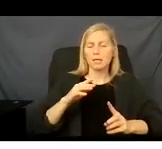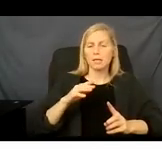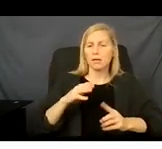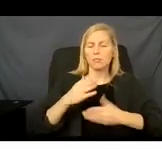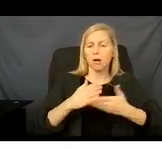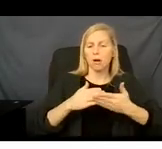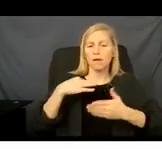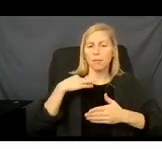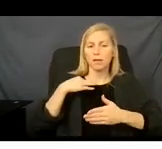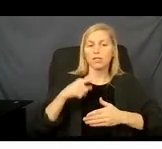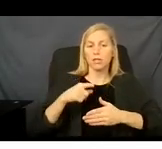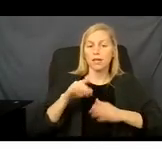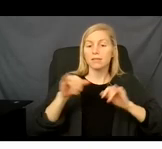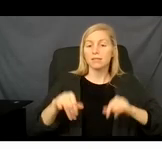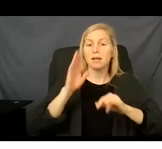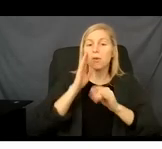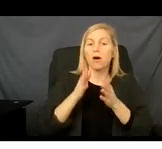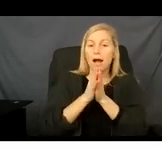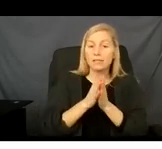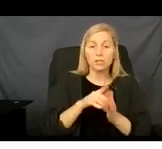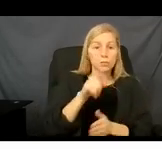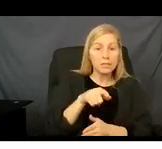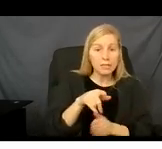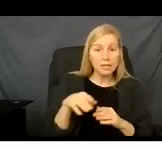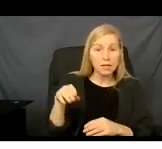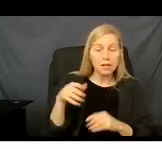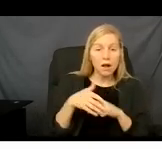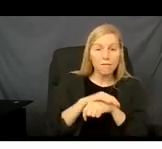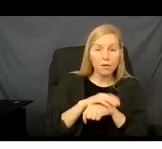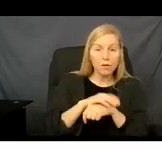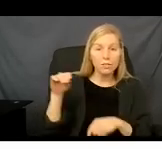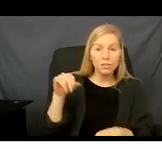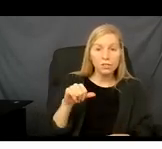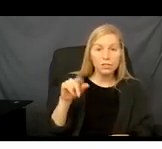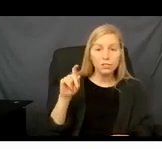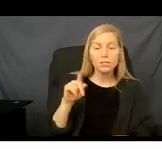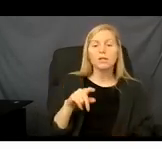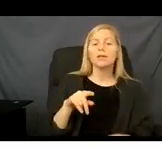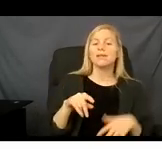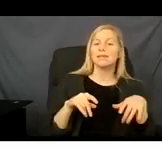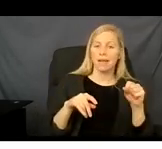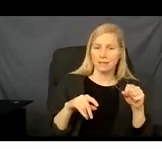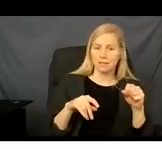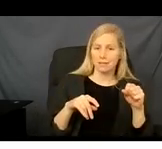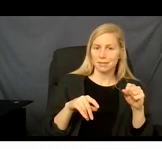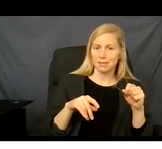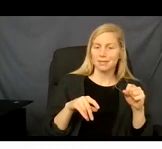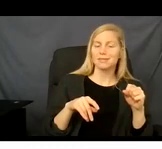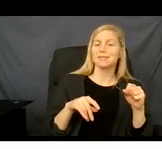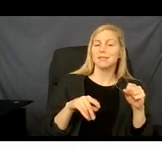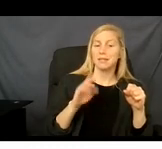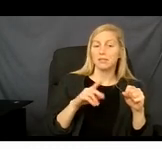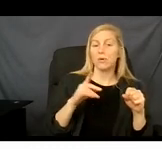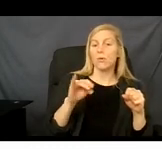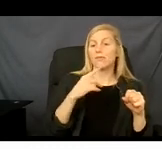asks if you need coverage. It will be yes when you are determined eligible for Medicaid. When you go back and say